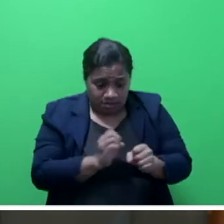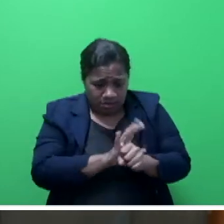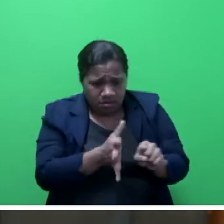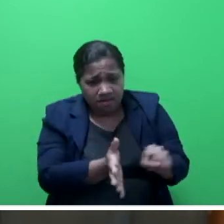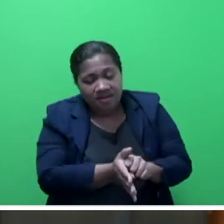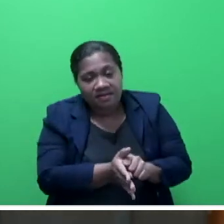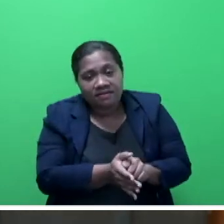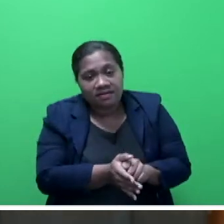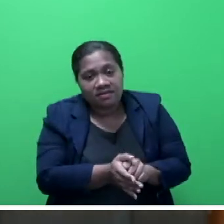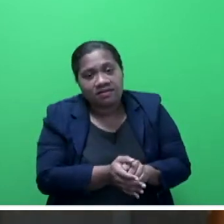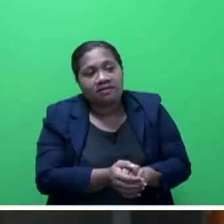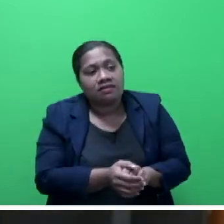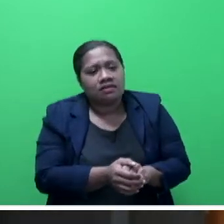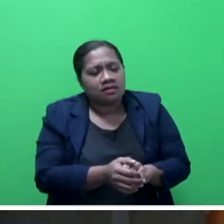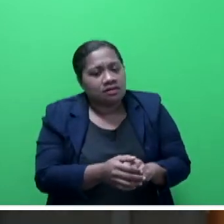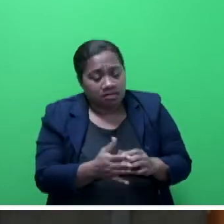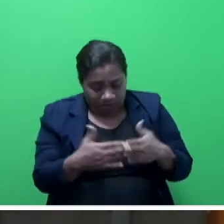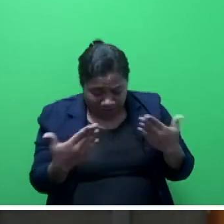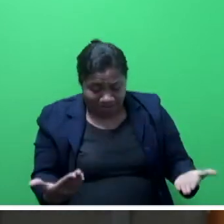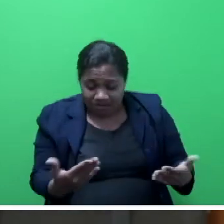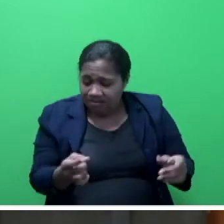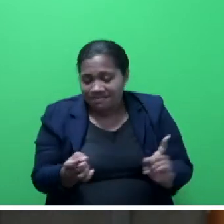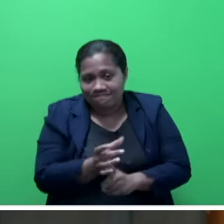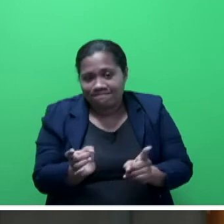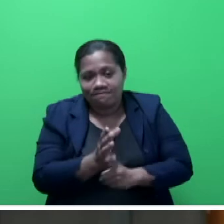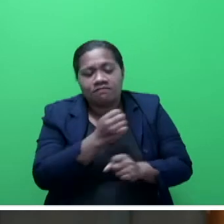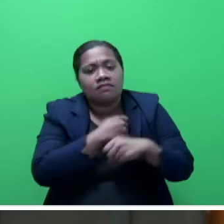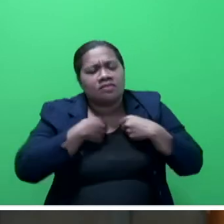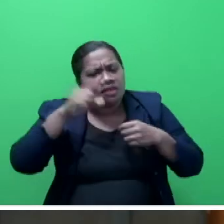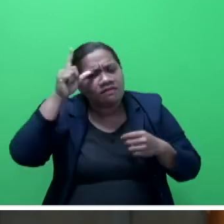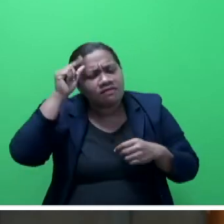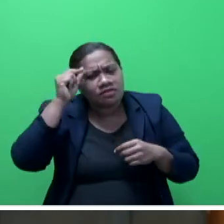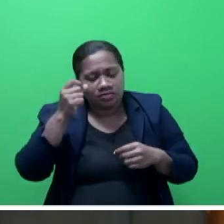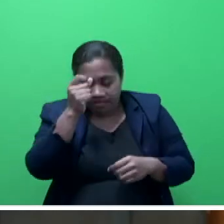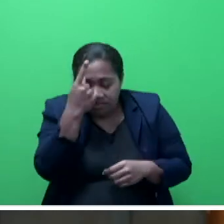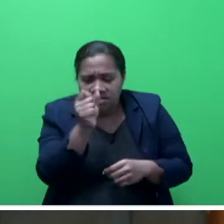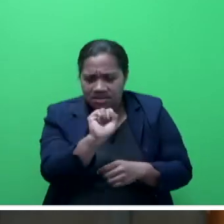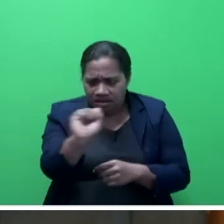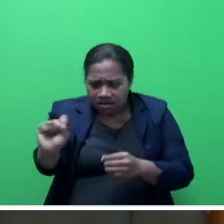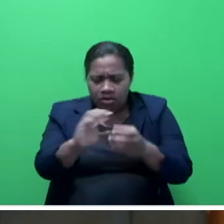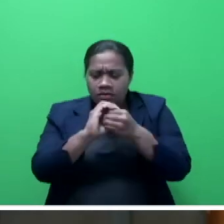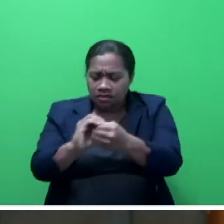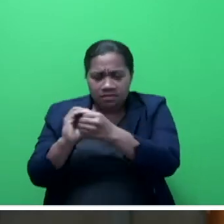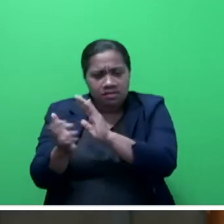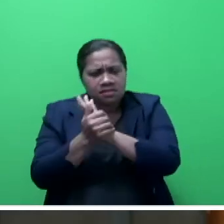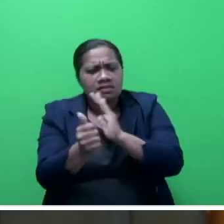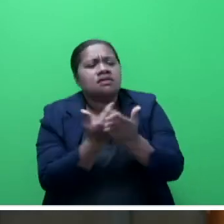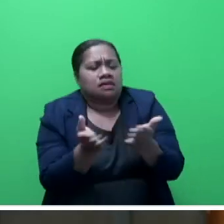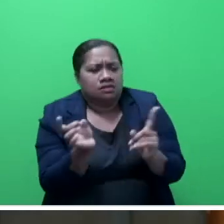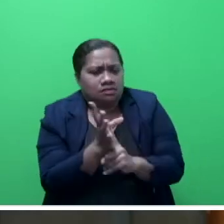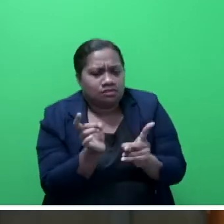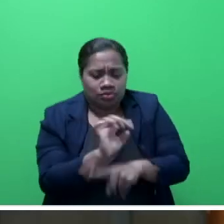that our Fijians understand their skills and how important their employment